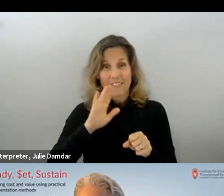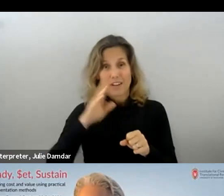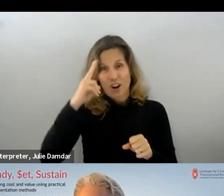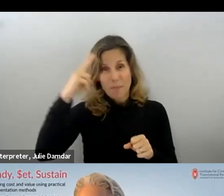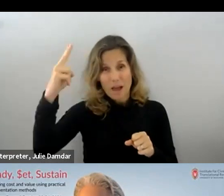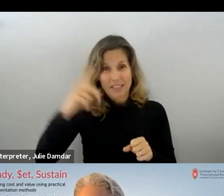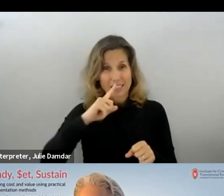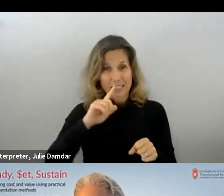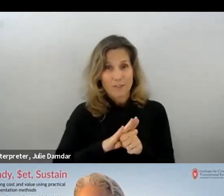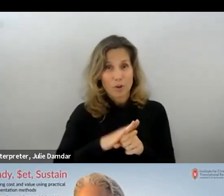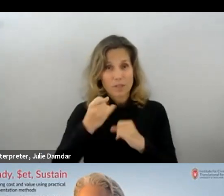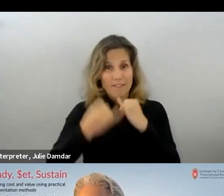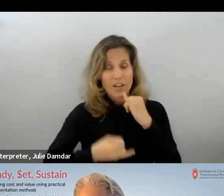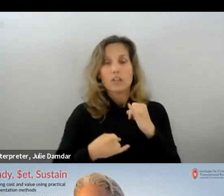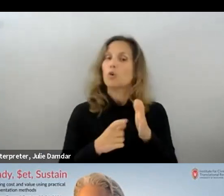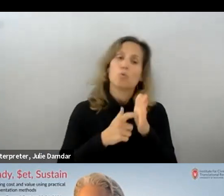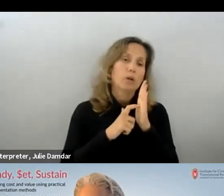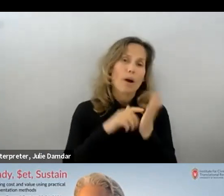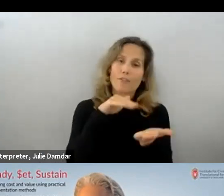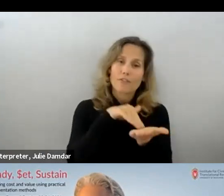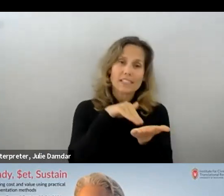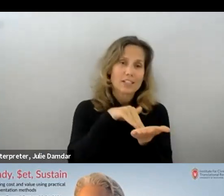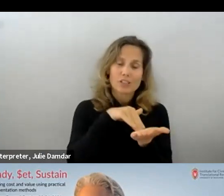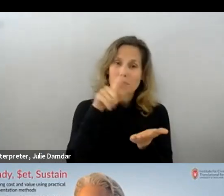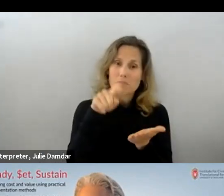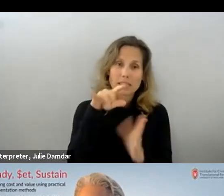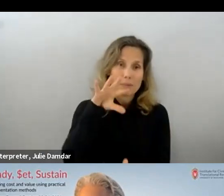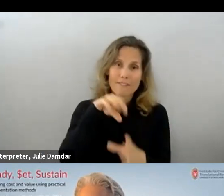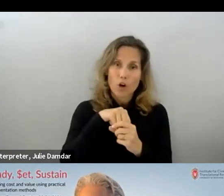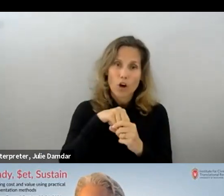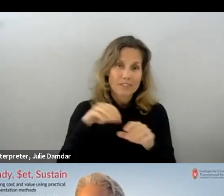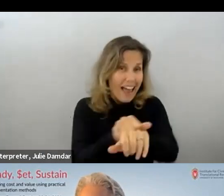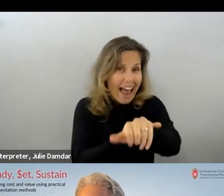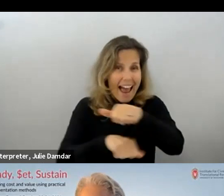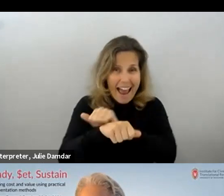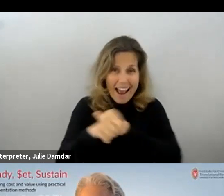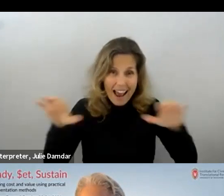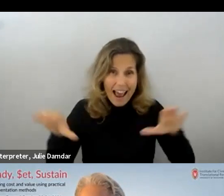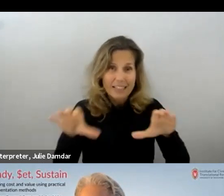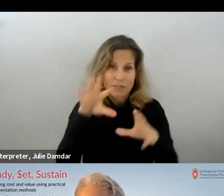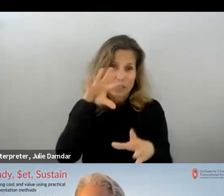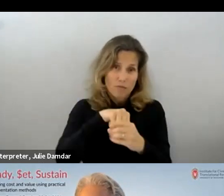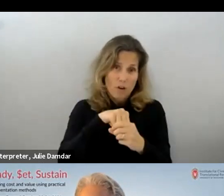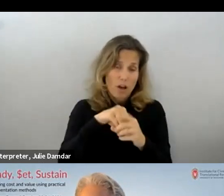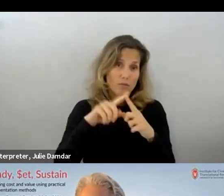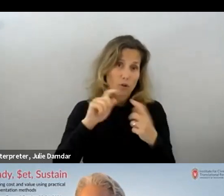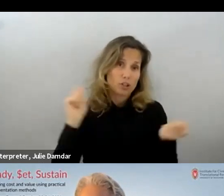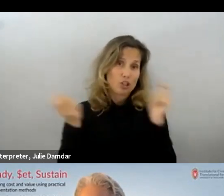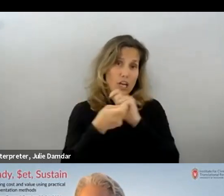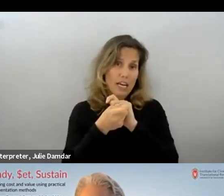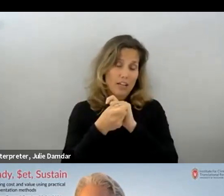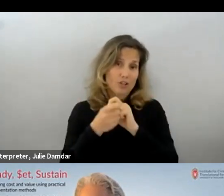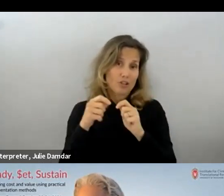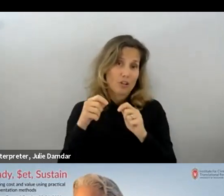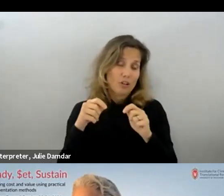is that you need physicians to be involved, actively involved in efforts to change practices around opioid